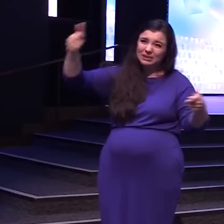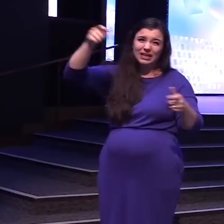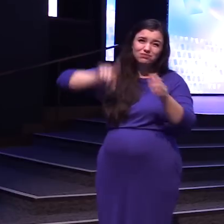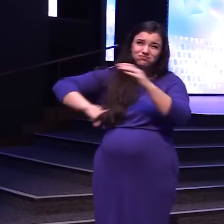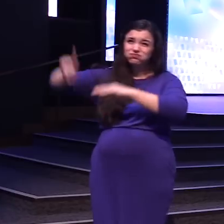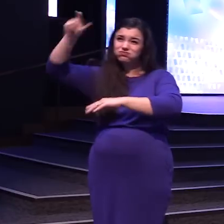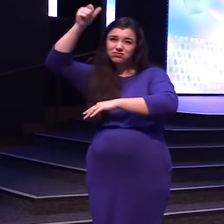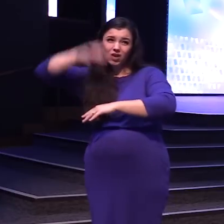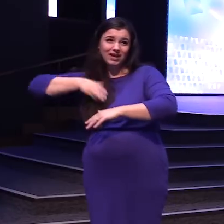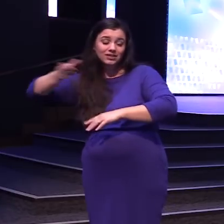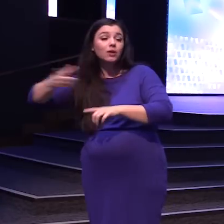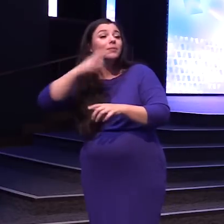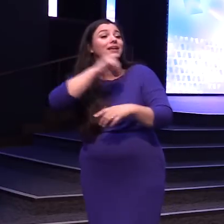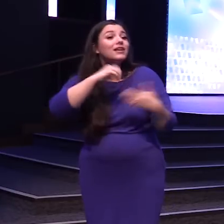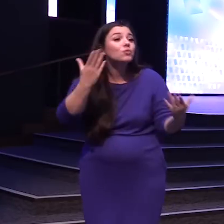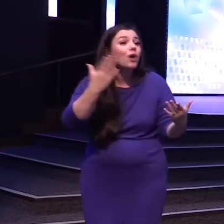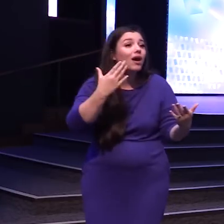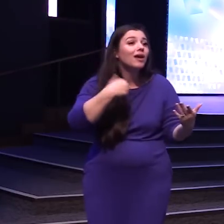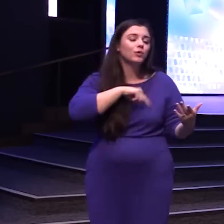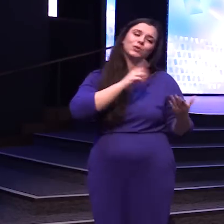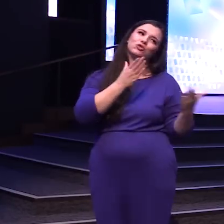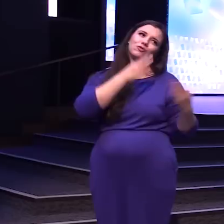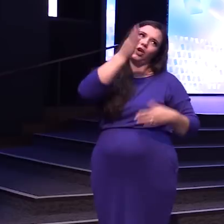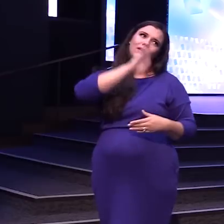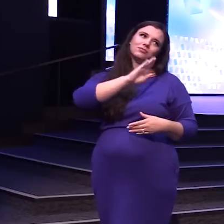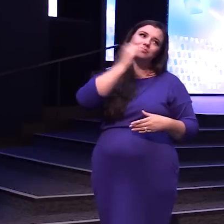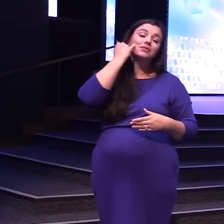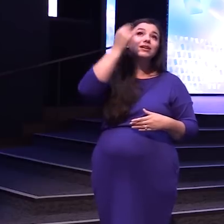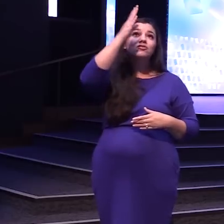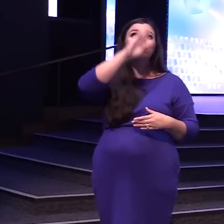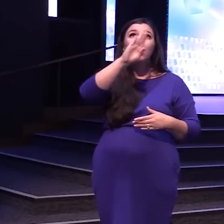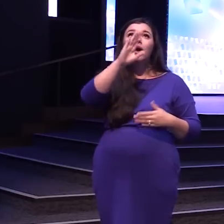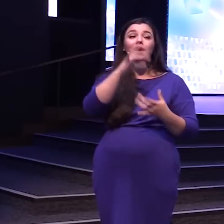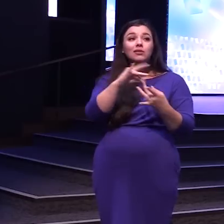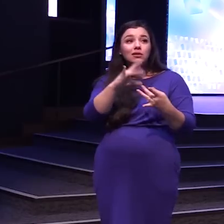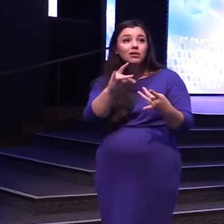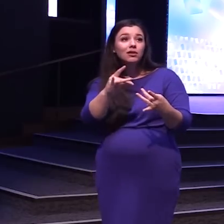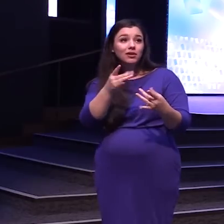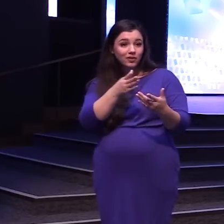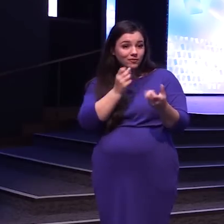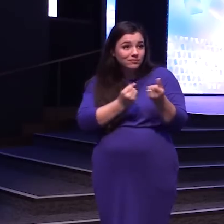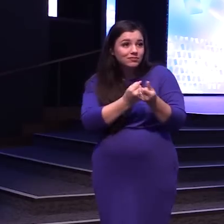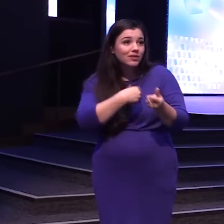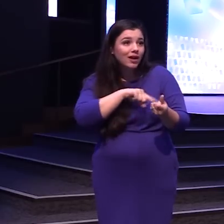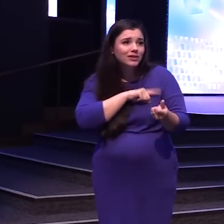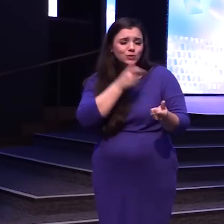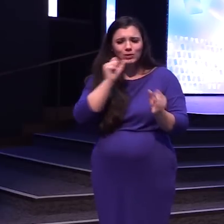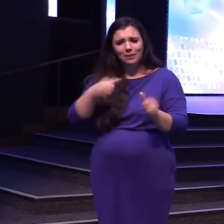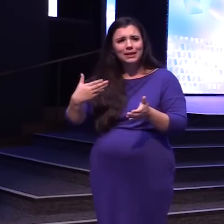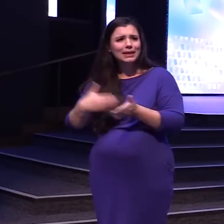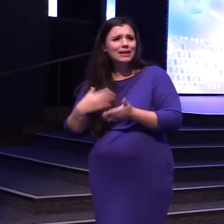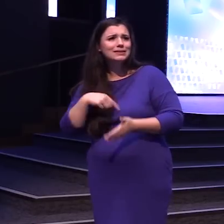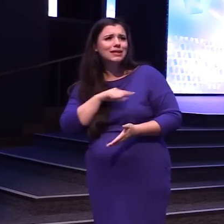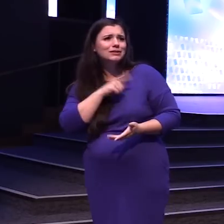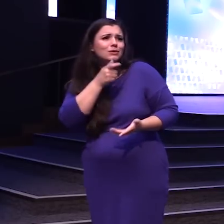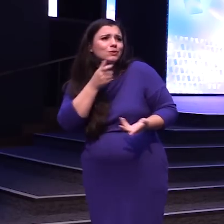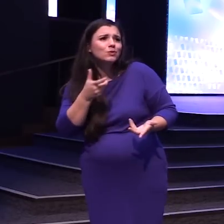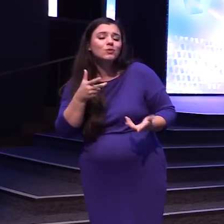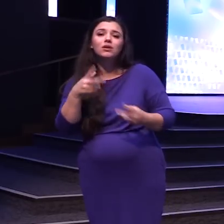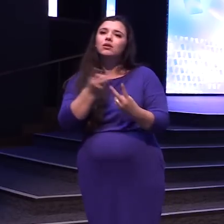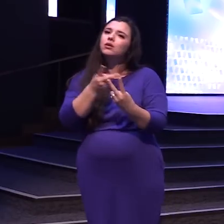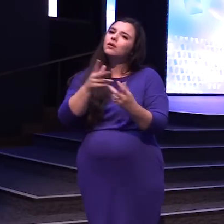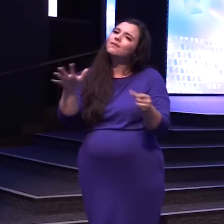guess what We serve God And if God is for us Who can be against us They were so full Of faith